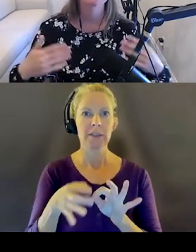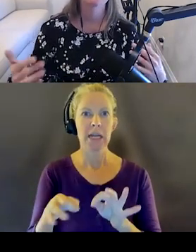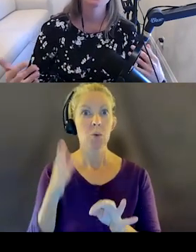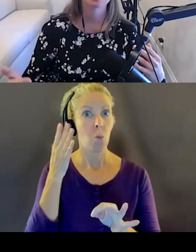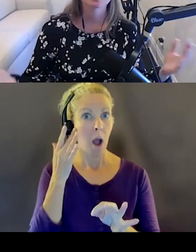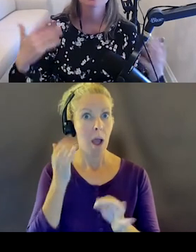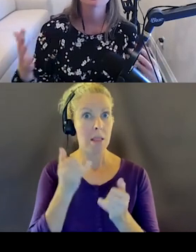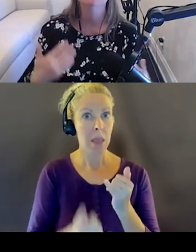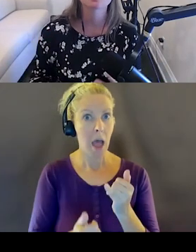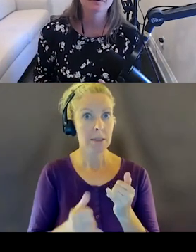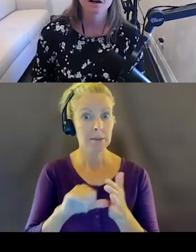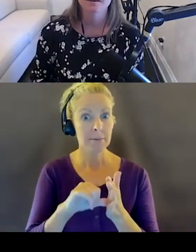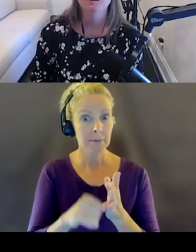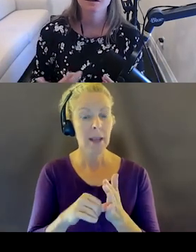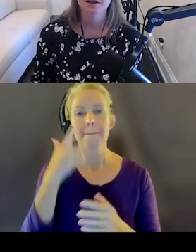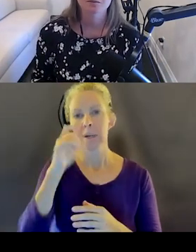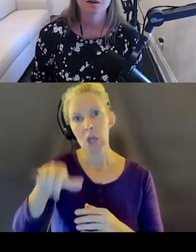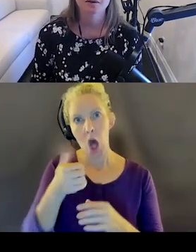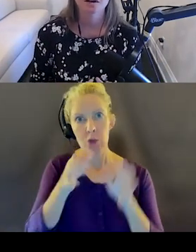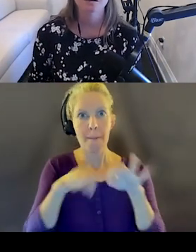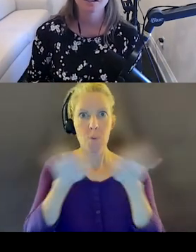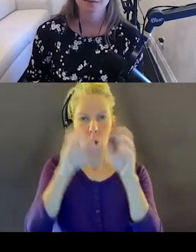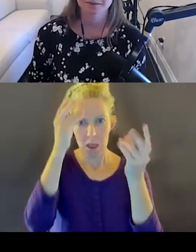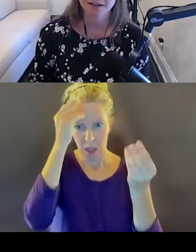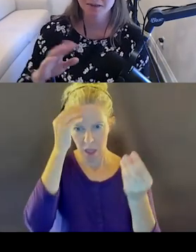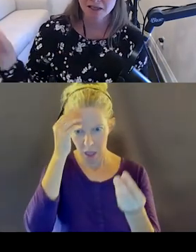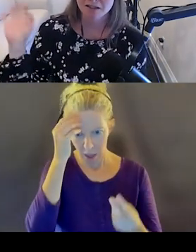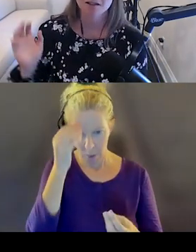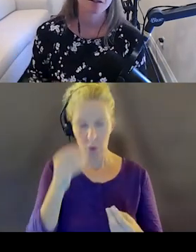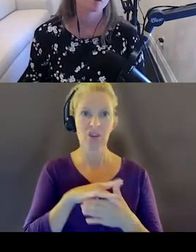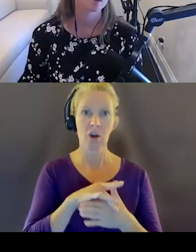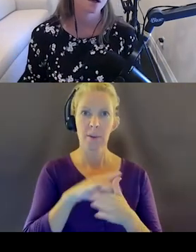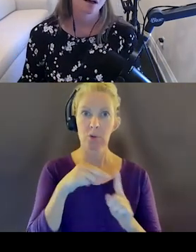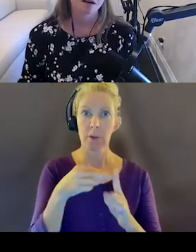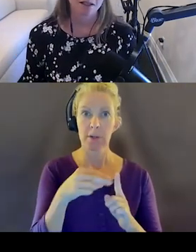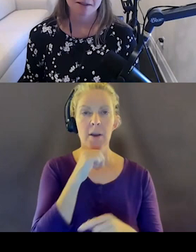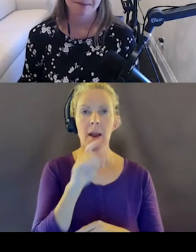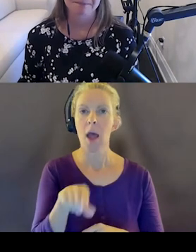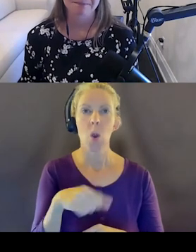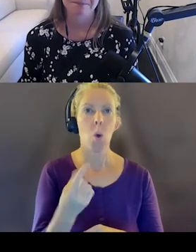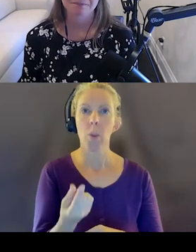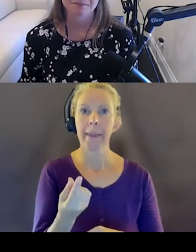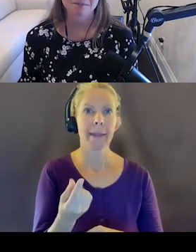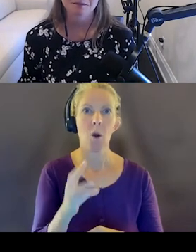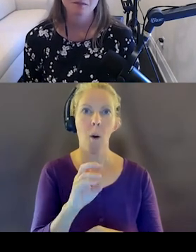I'm trying to demonstrate there's all this other stuff that we need to think about from a content perspective besides just good old alt text.